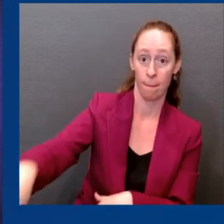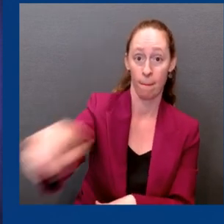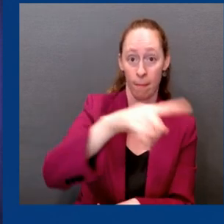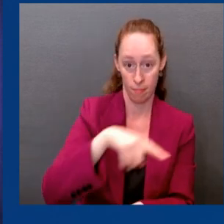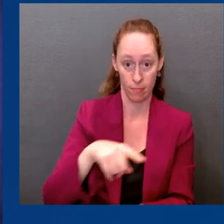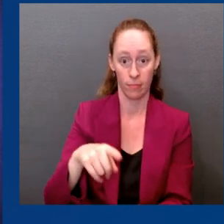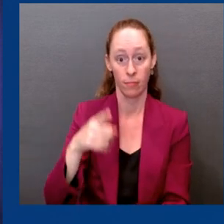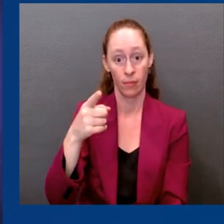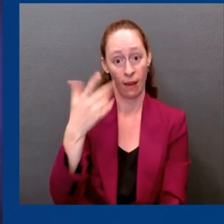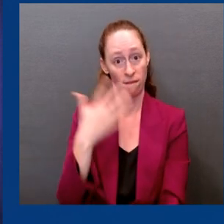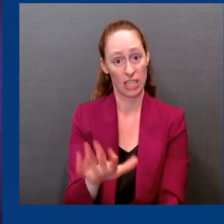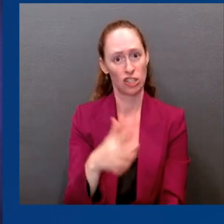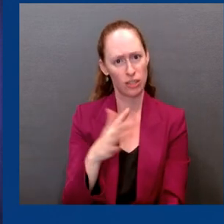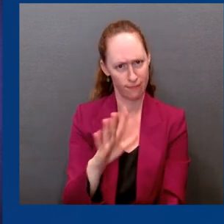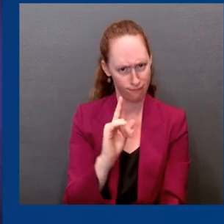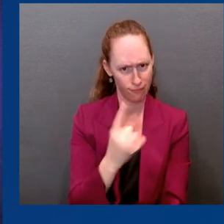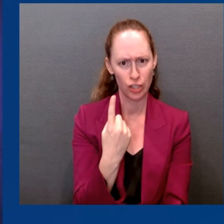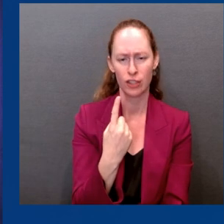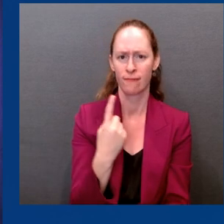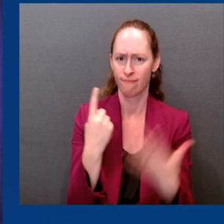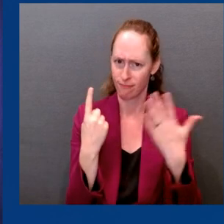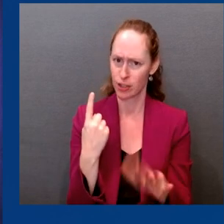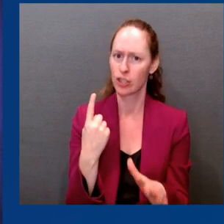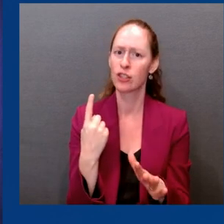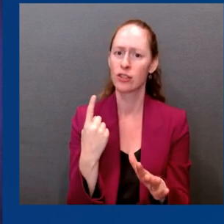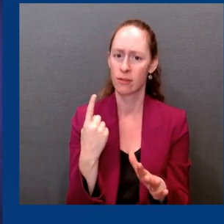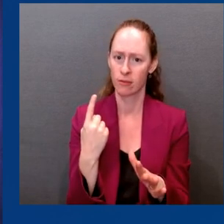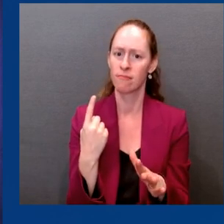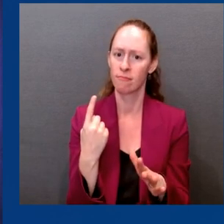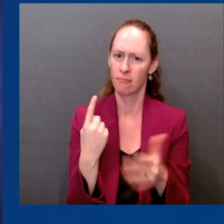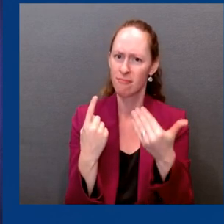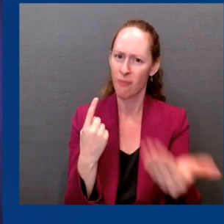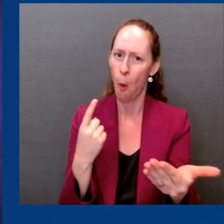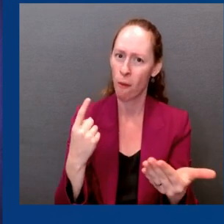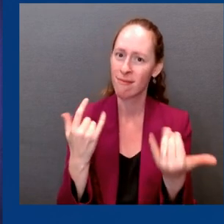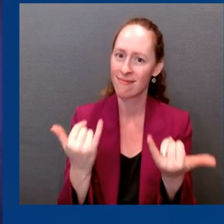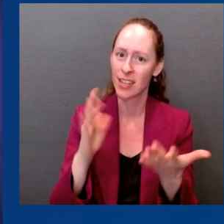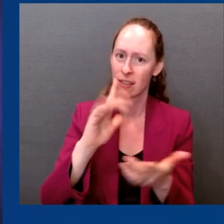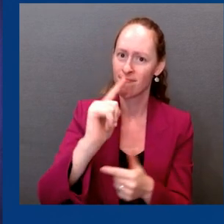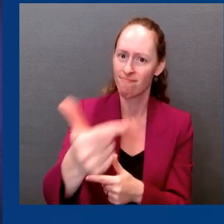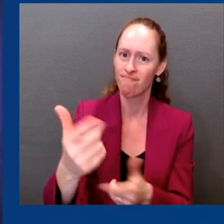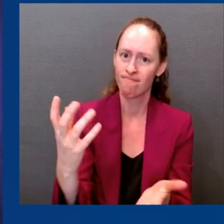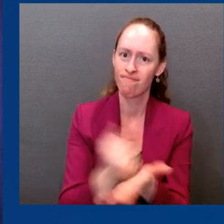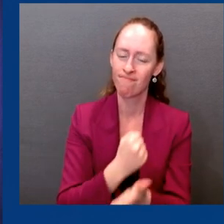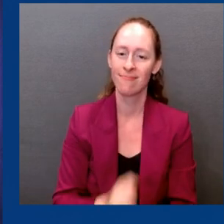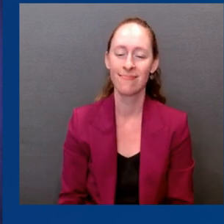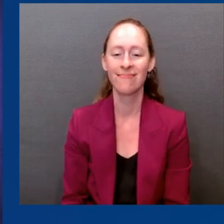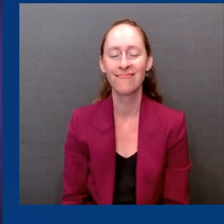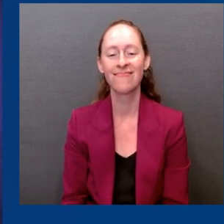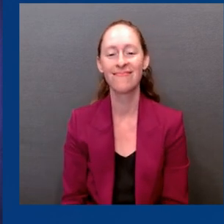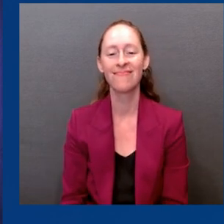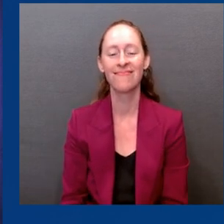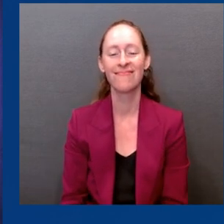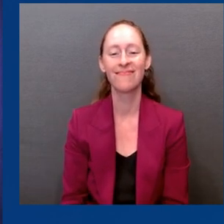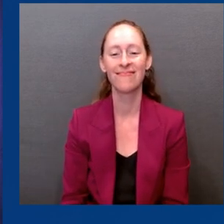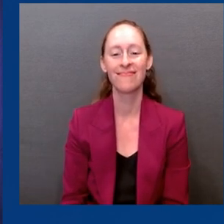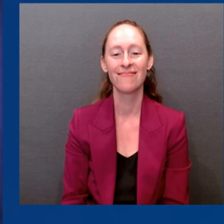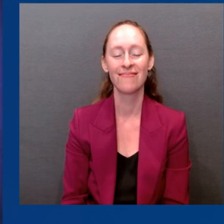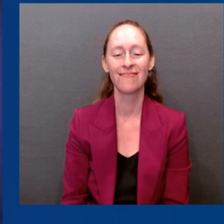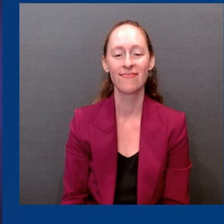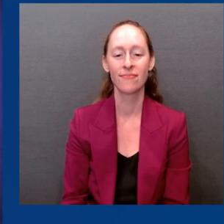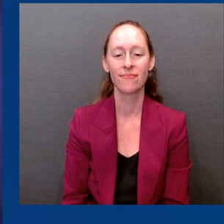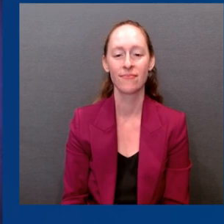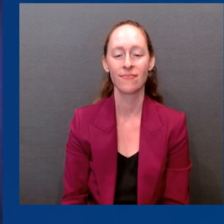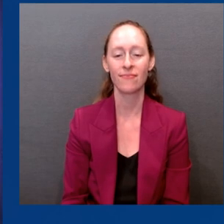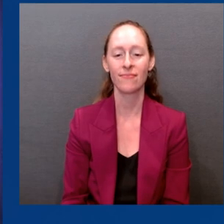always a few caveats. If you got a recent infection or were recently vaccinated, it's reasonable to wait a few months. Now,